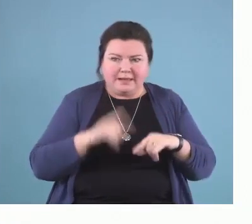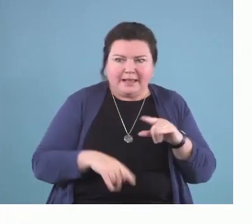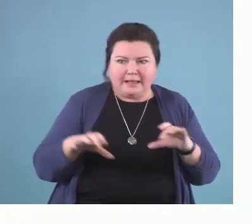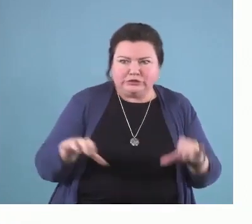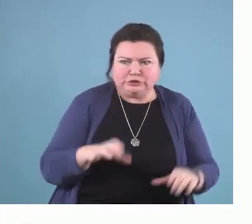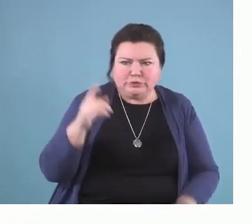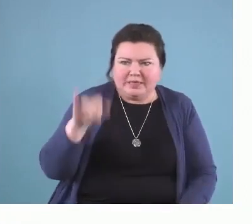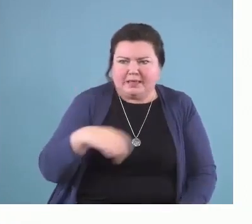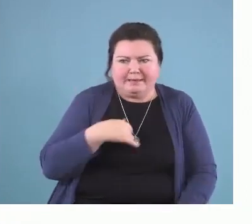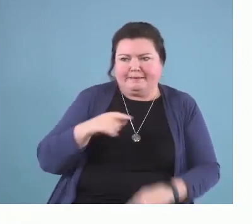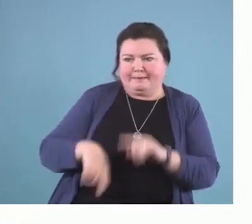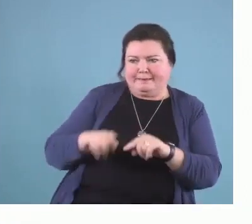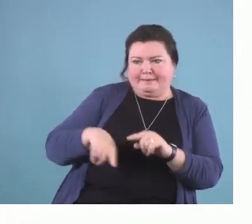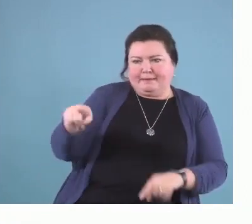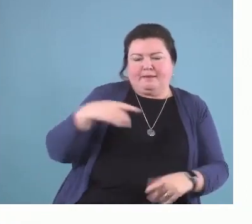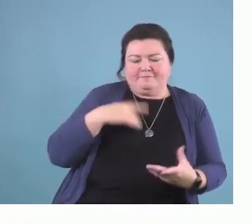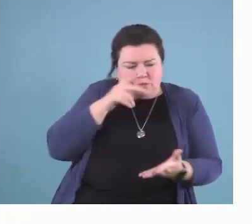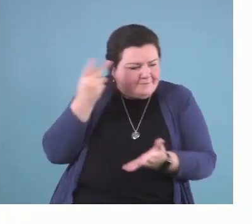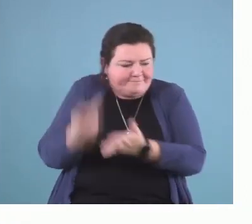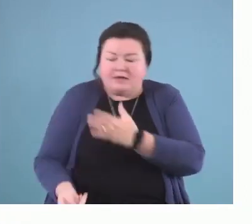Because you're worried that you're going to fail at it.